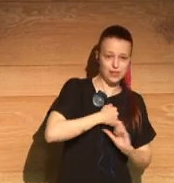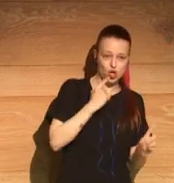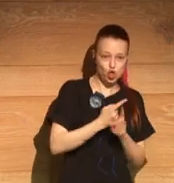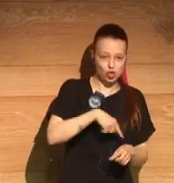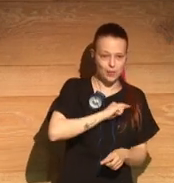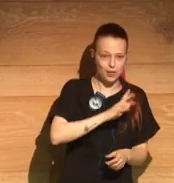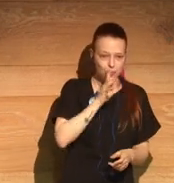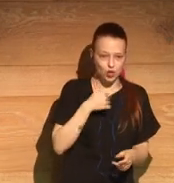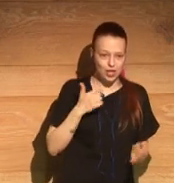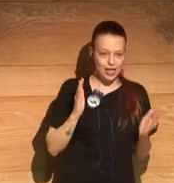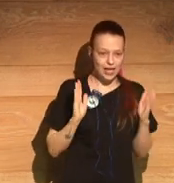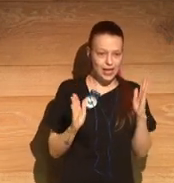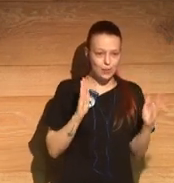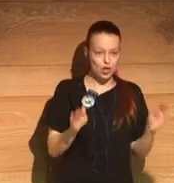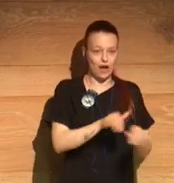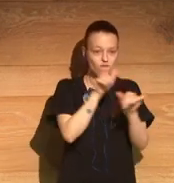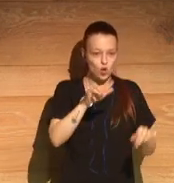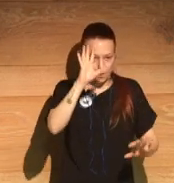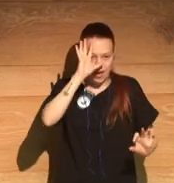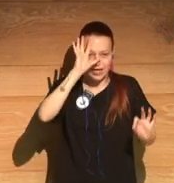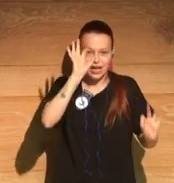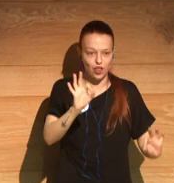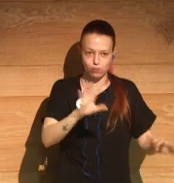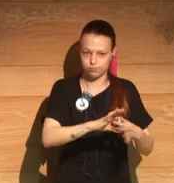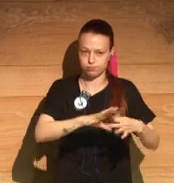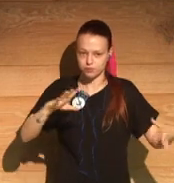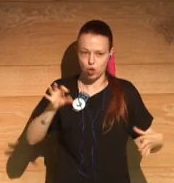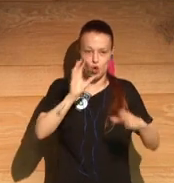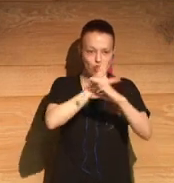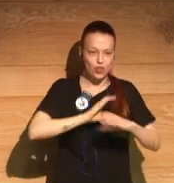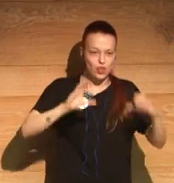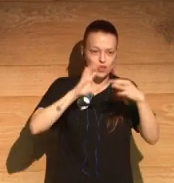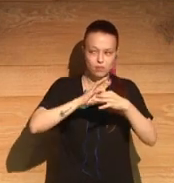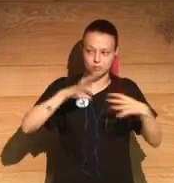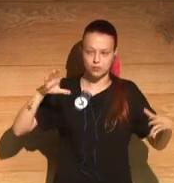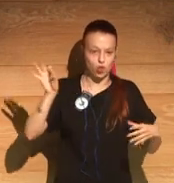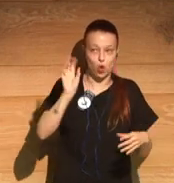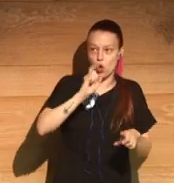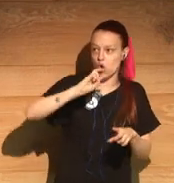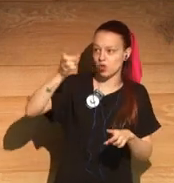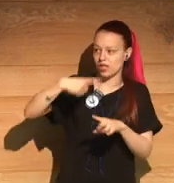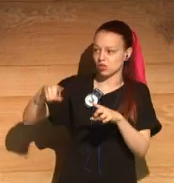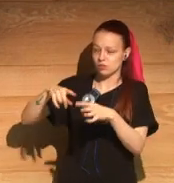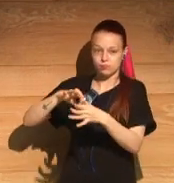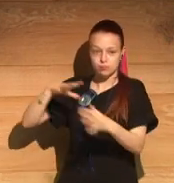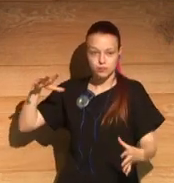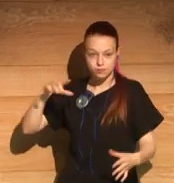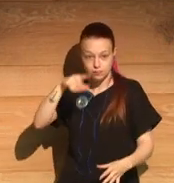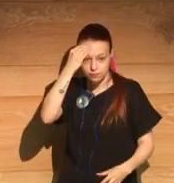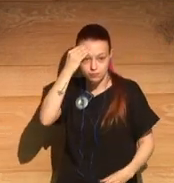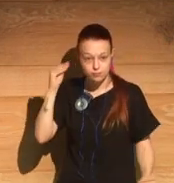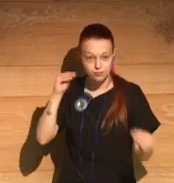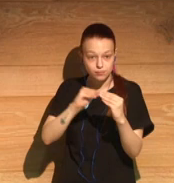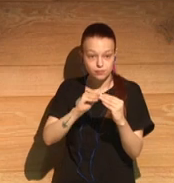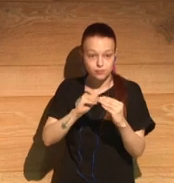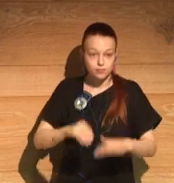things that really didn't fit with enlightenment, they weren't connected with science, reason or anything. Do